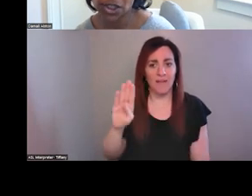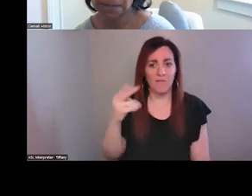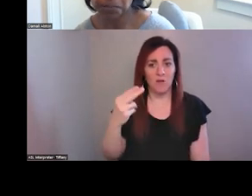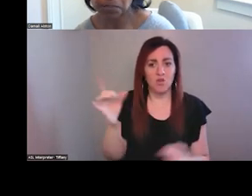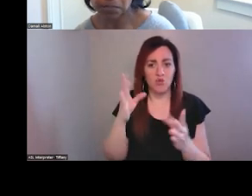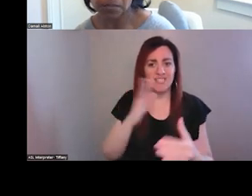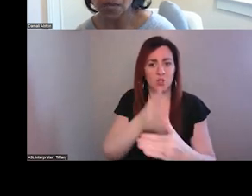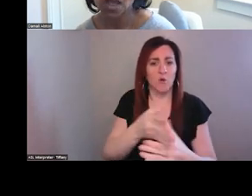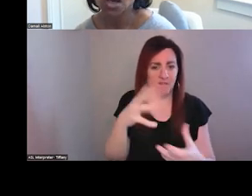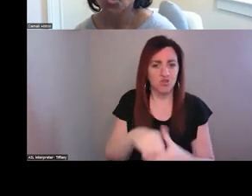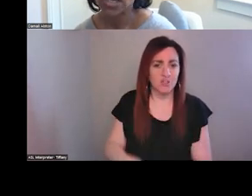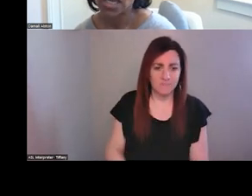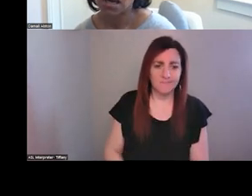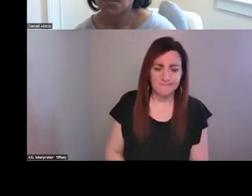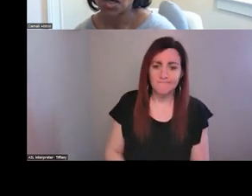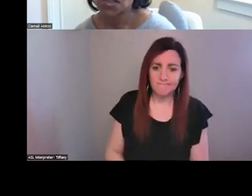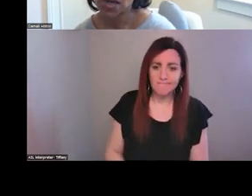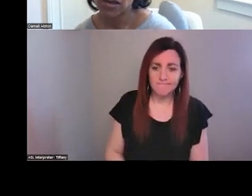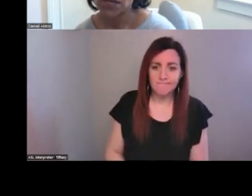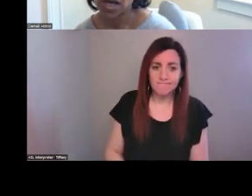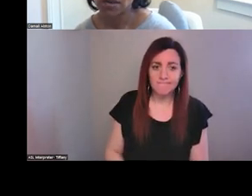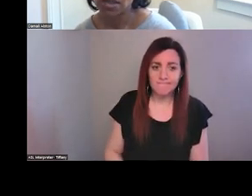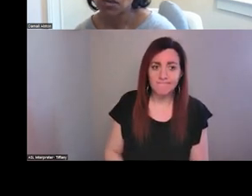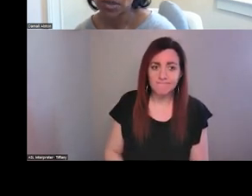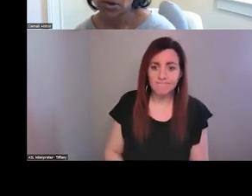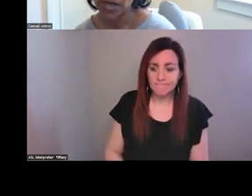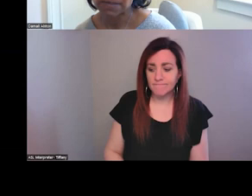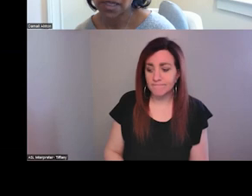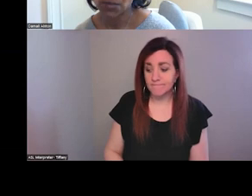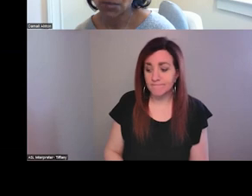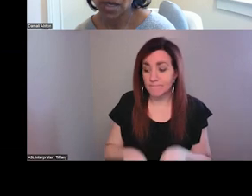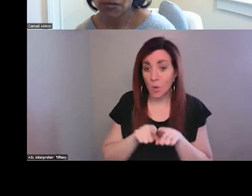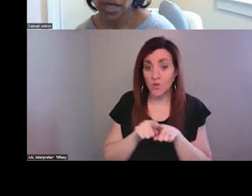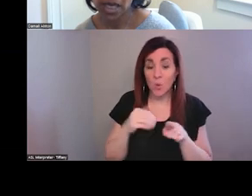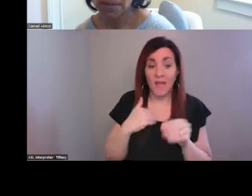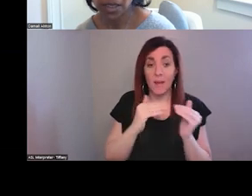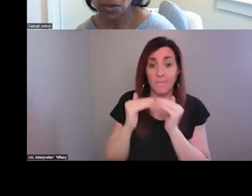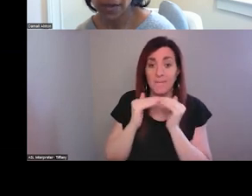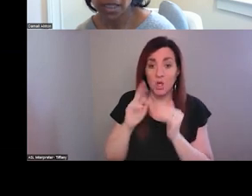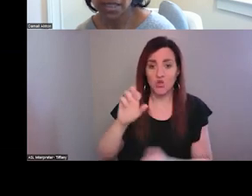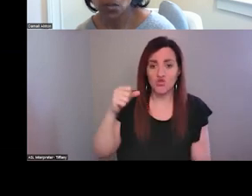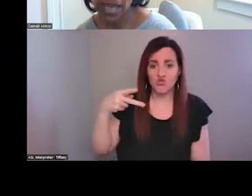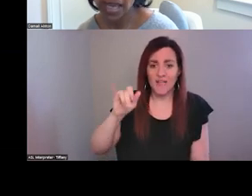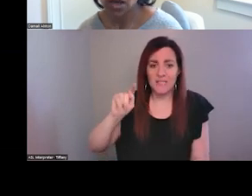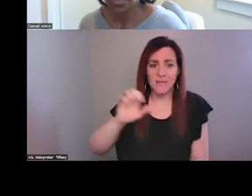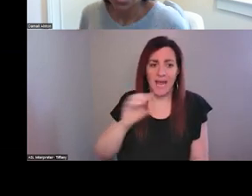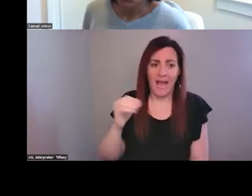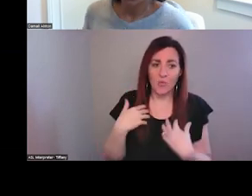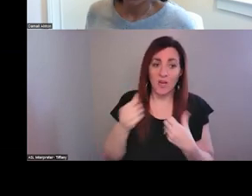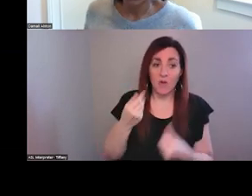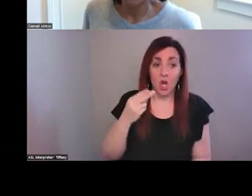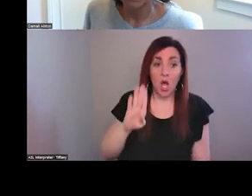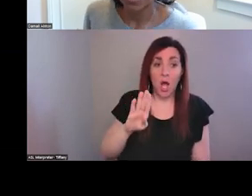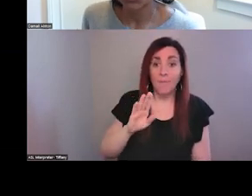intervention. We also have peer respite and recovery hub under development in Wake County.